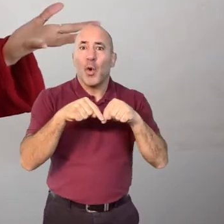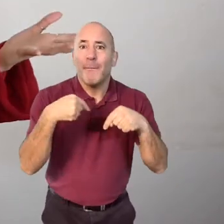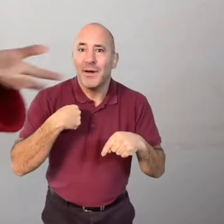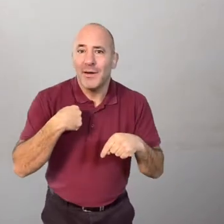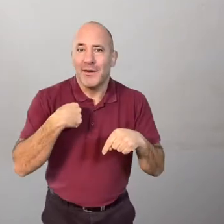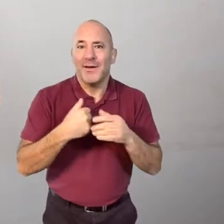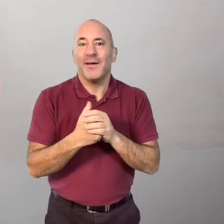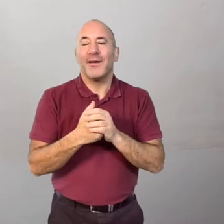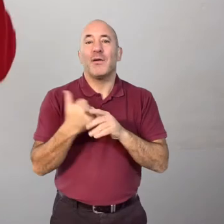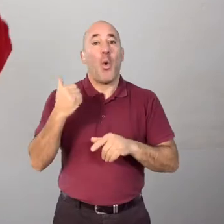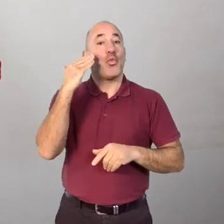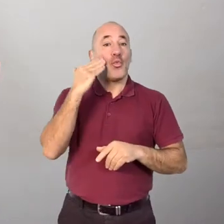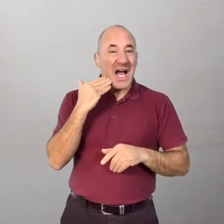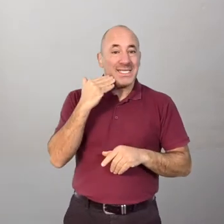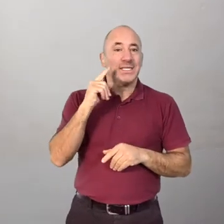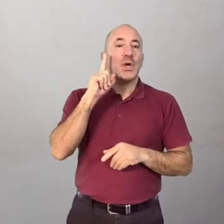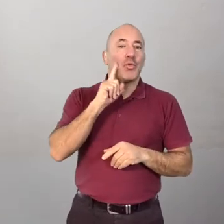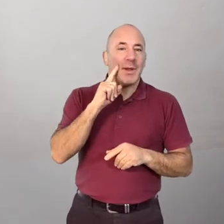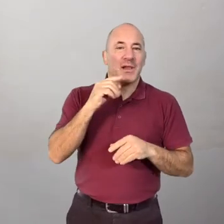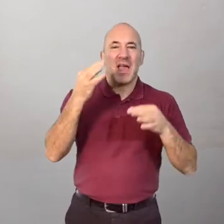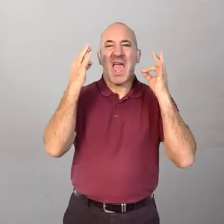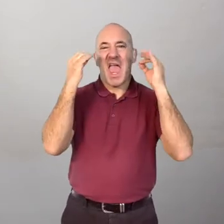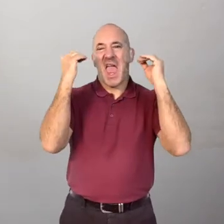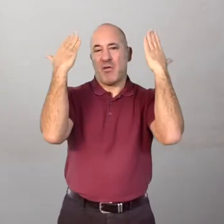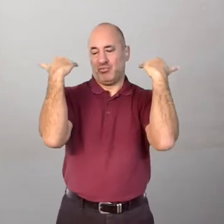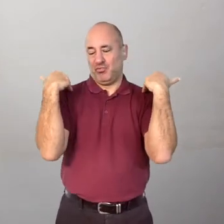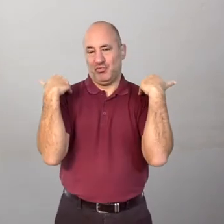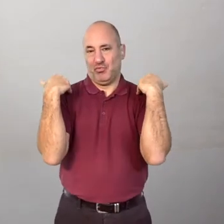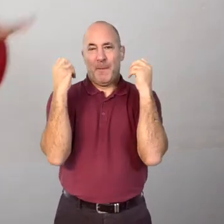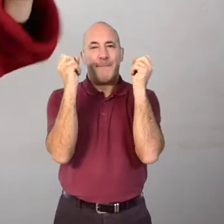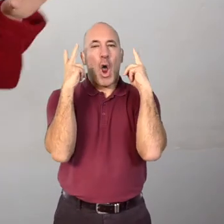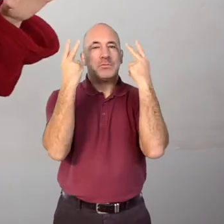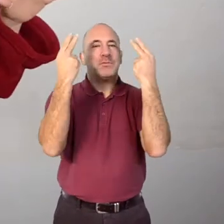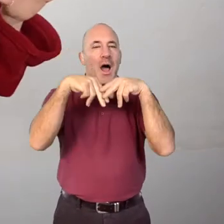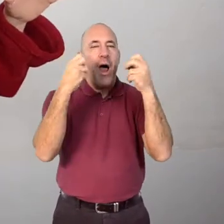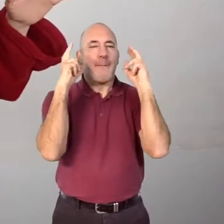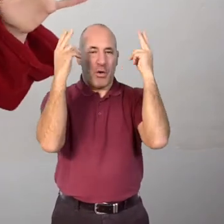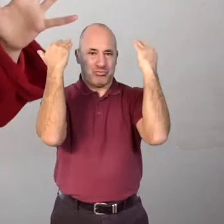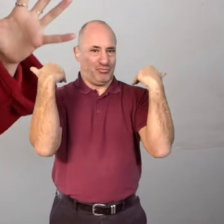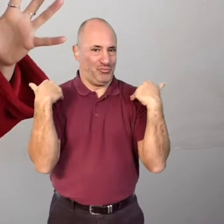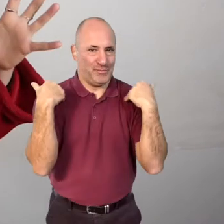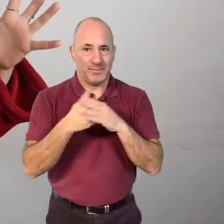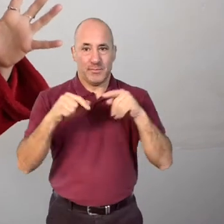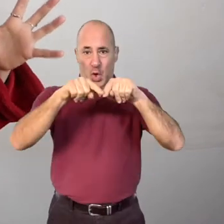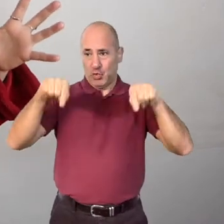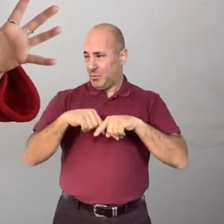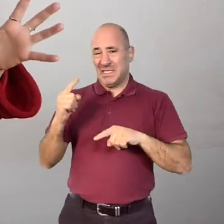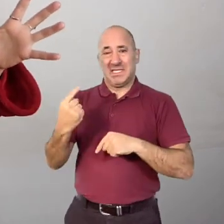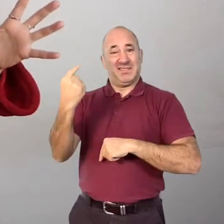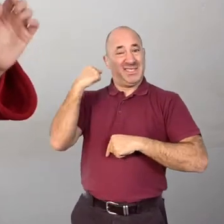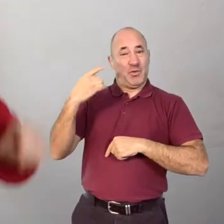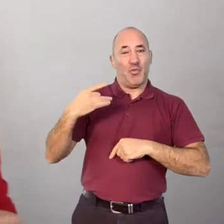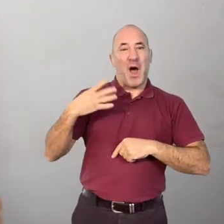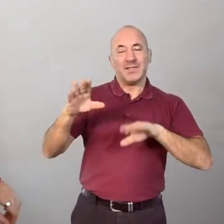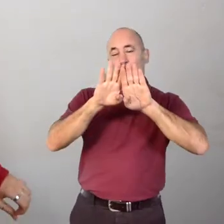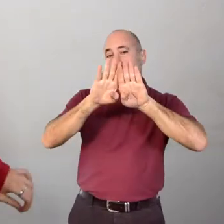I am a white woman with shoulder length, dark blonde hair. The room I'm in has a big white wall behind